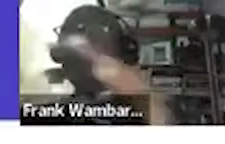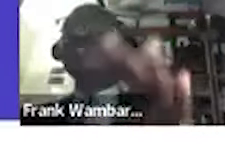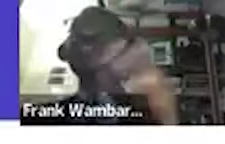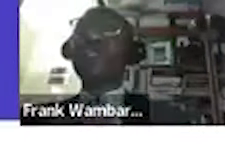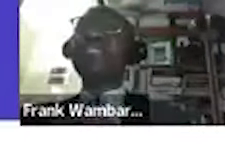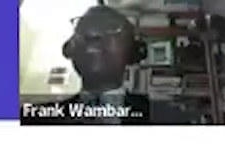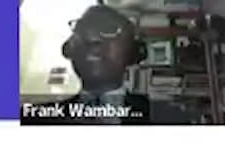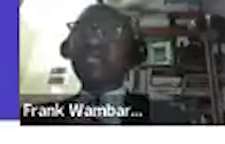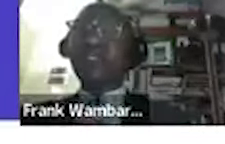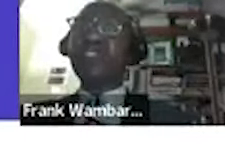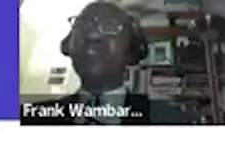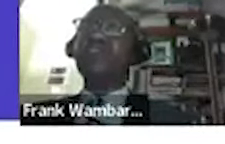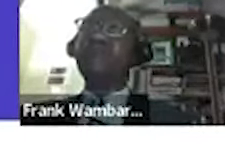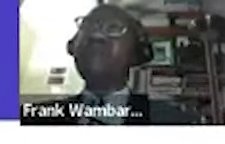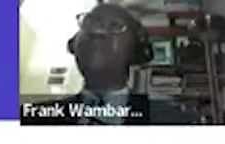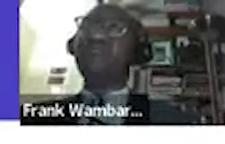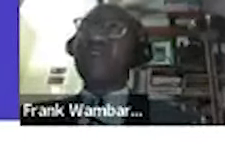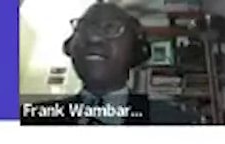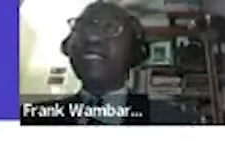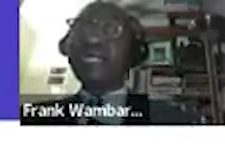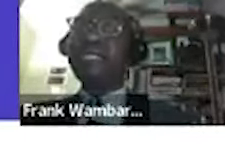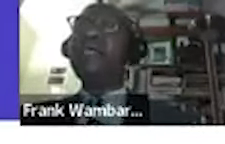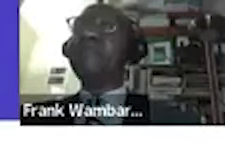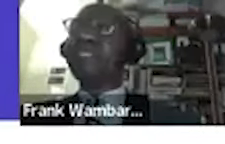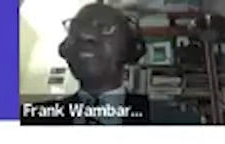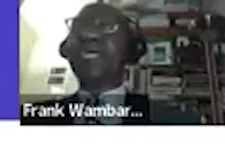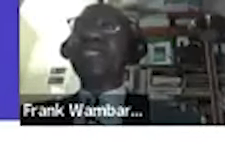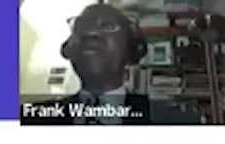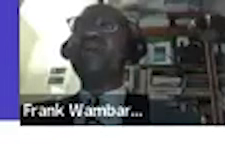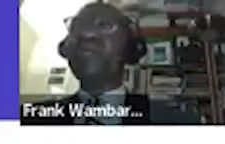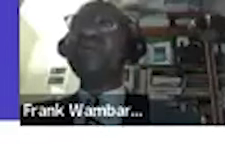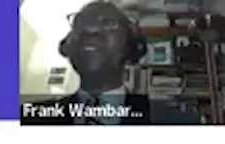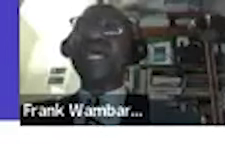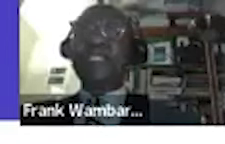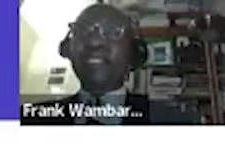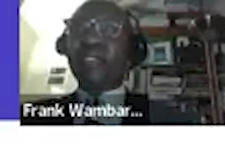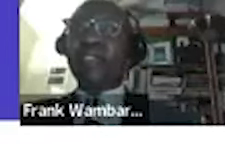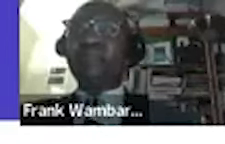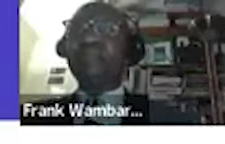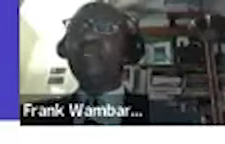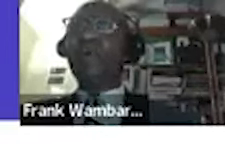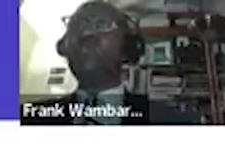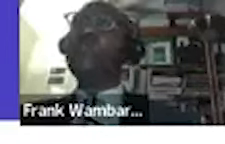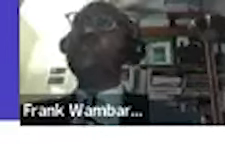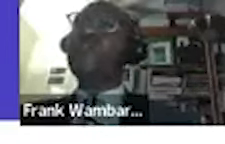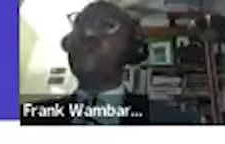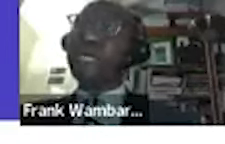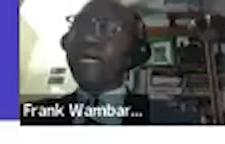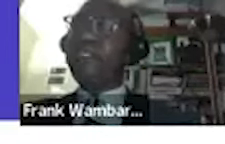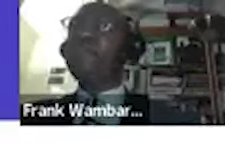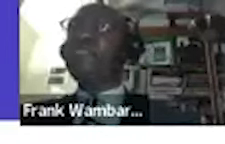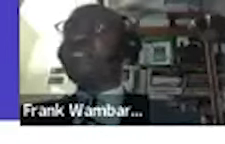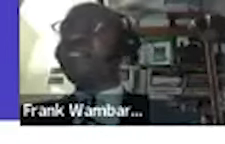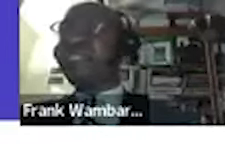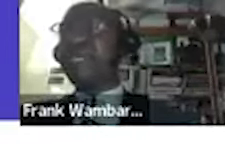association join the associations of people of your country because they can help you and support you also look for